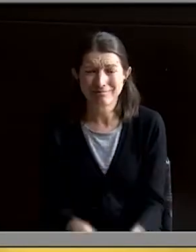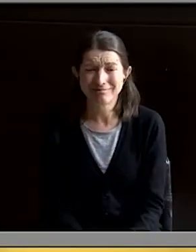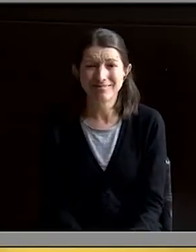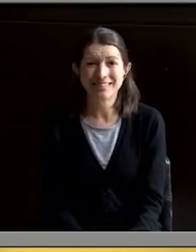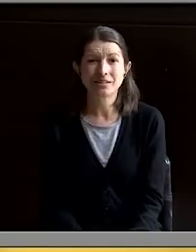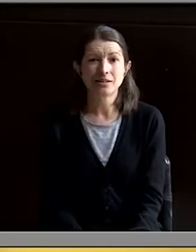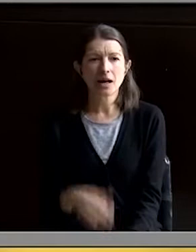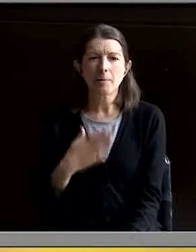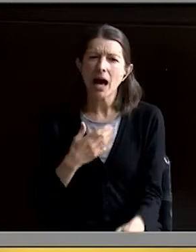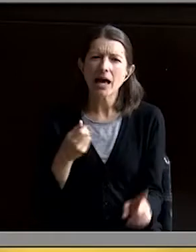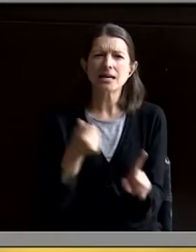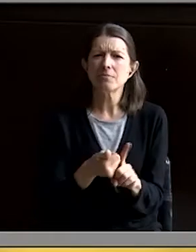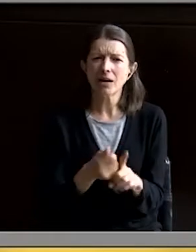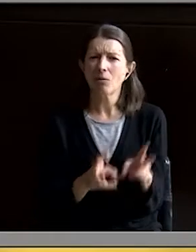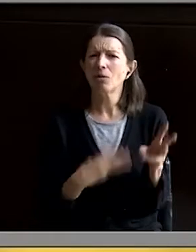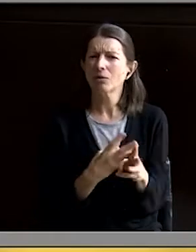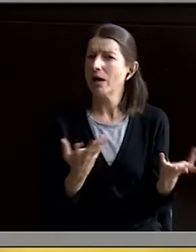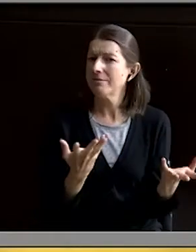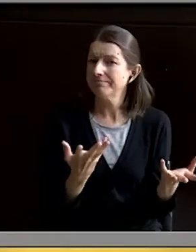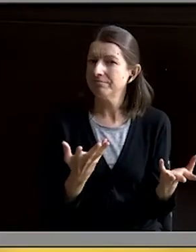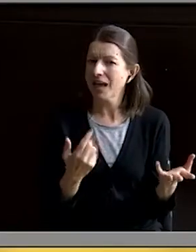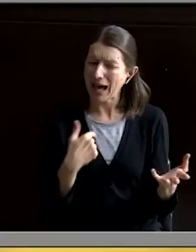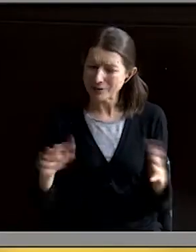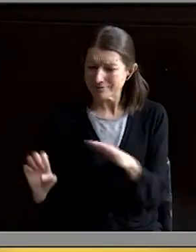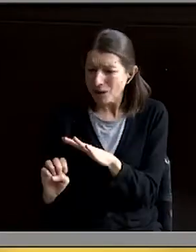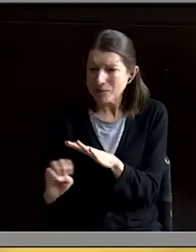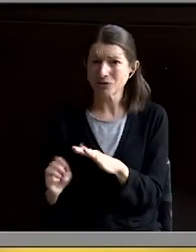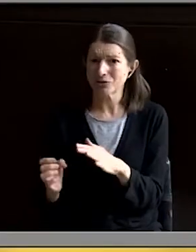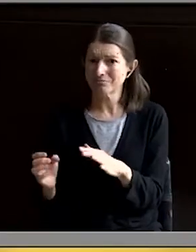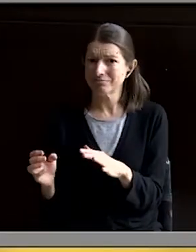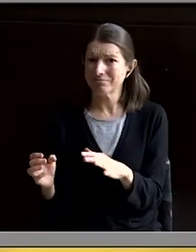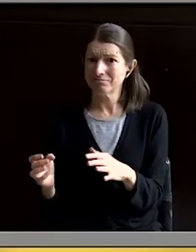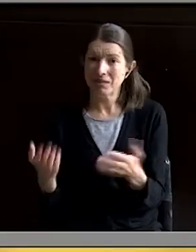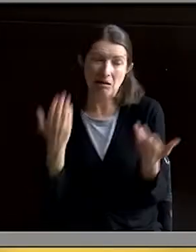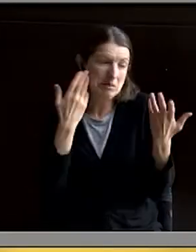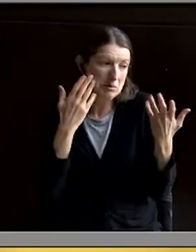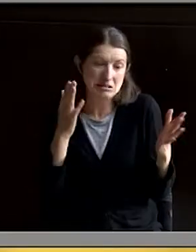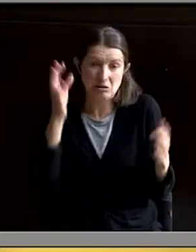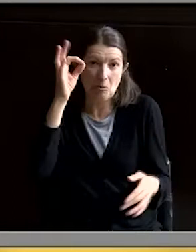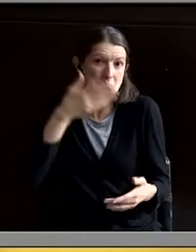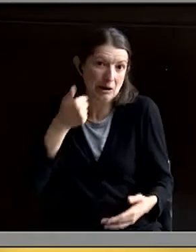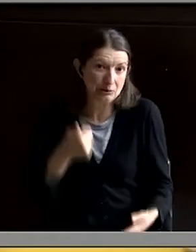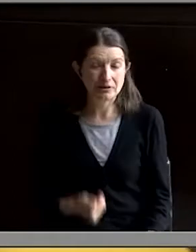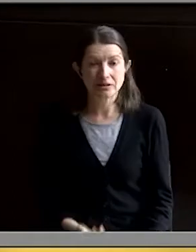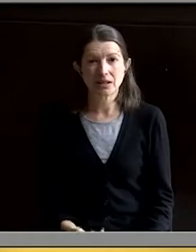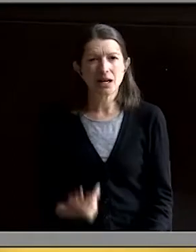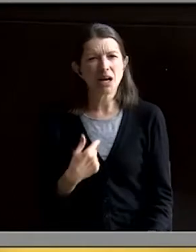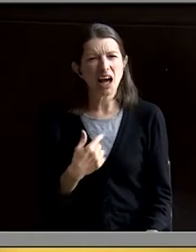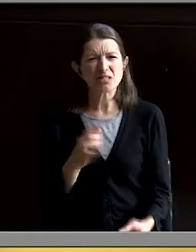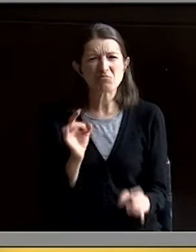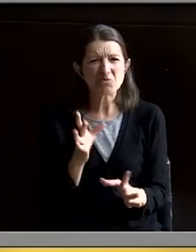Because what was my impact on the world? I mean, I was young, right? Maybe I didn't know any better. But I was nasty with my